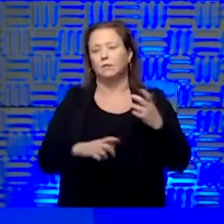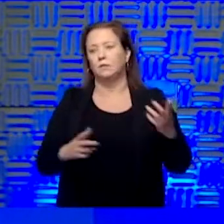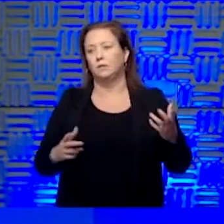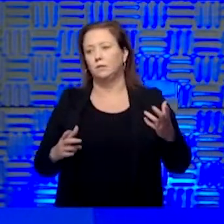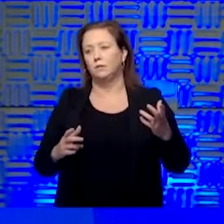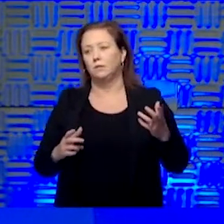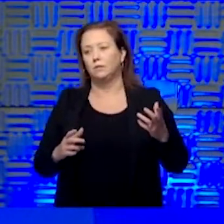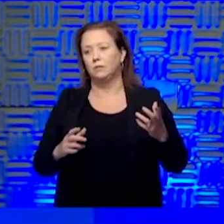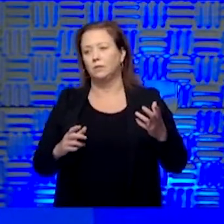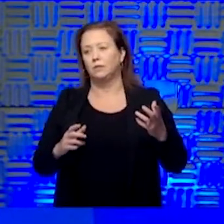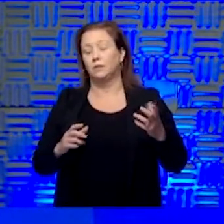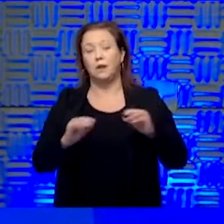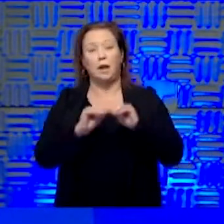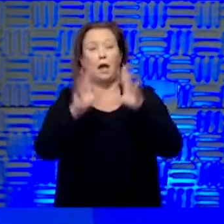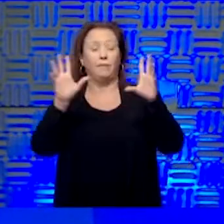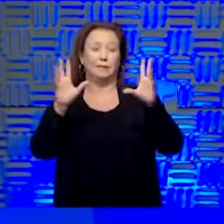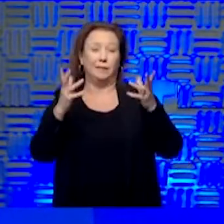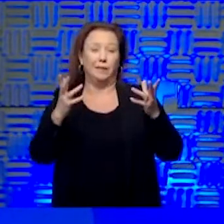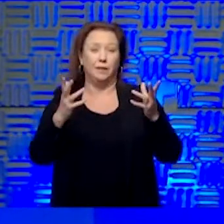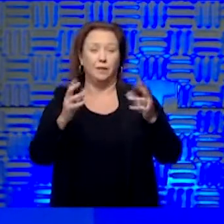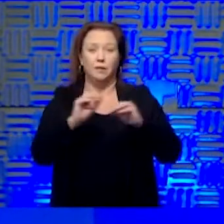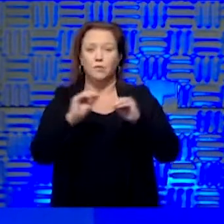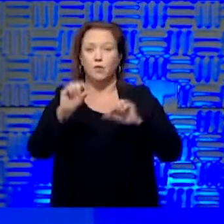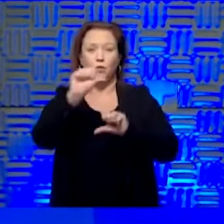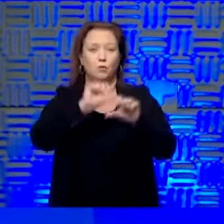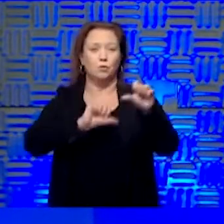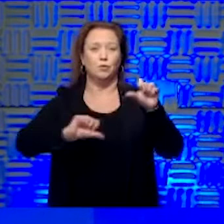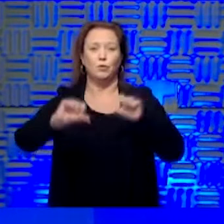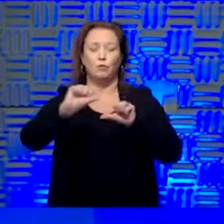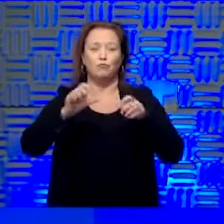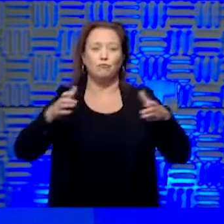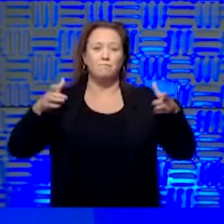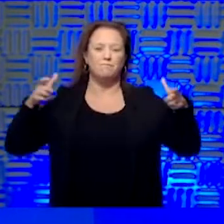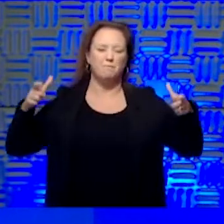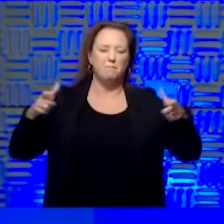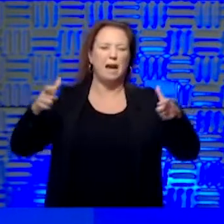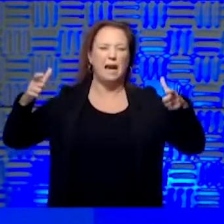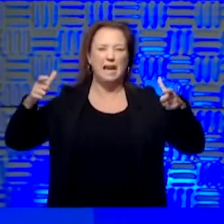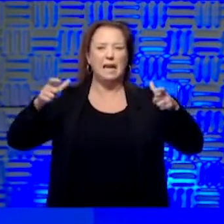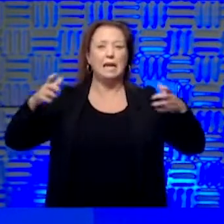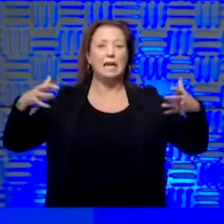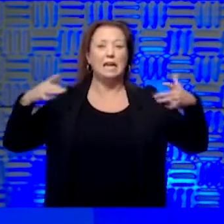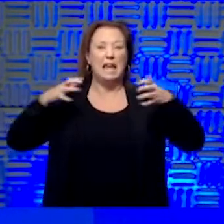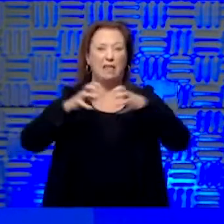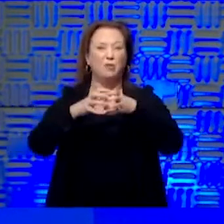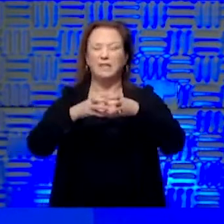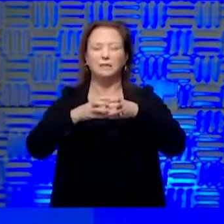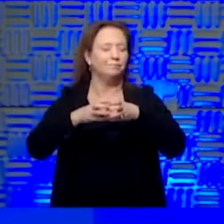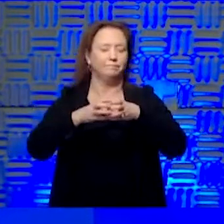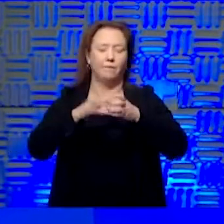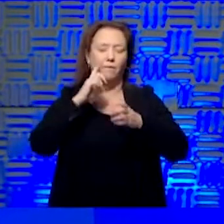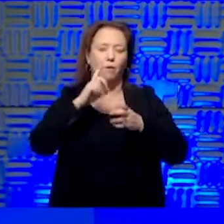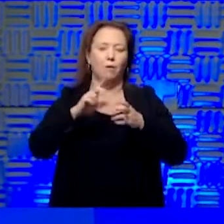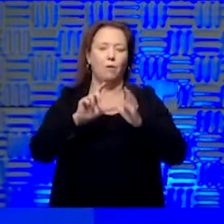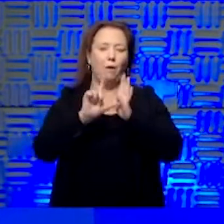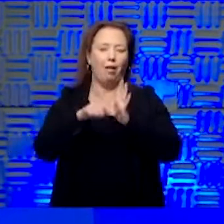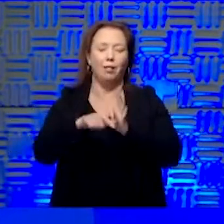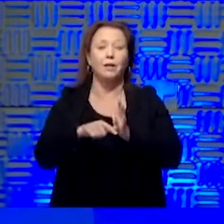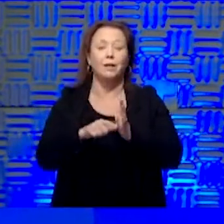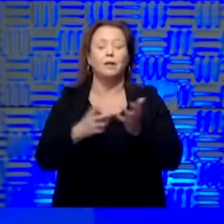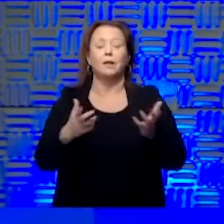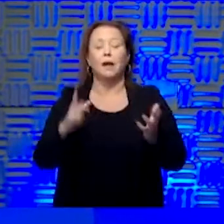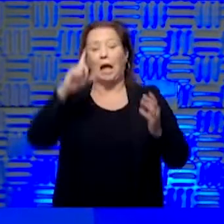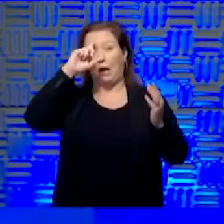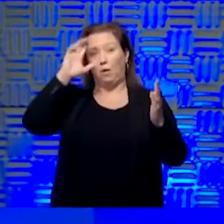probably no – obviously, there's probably going to be no social or mass gatherings for a little while. But certainly for the short-term future, I would assume